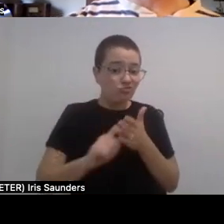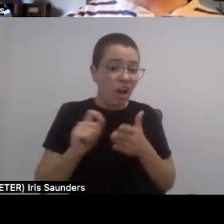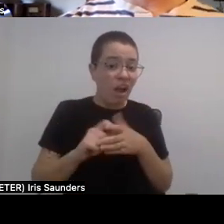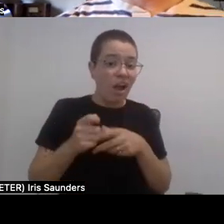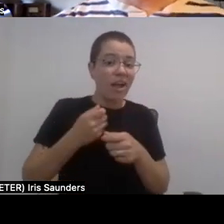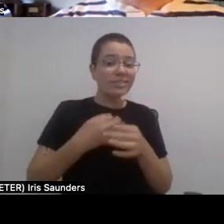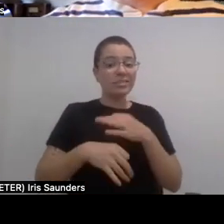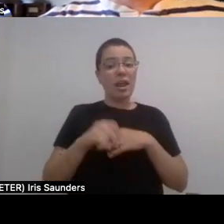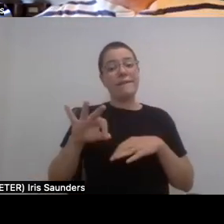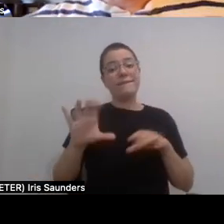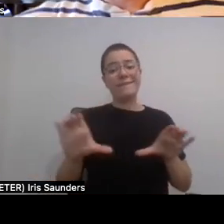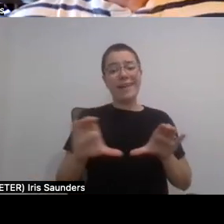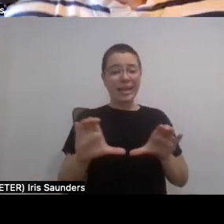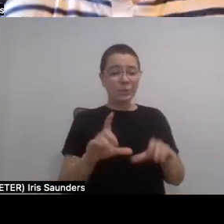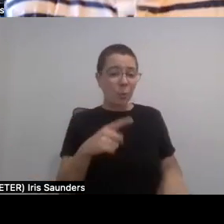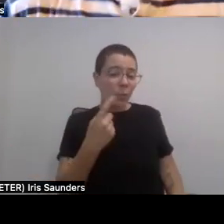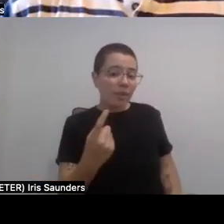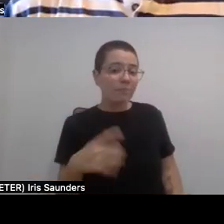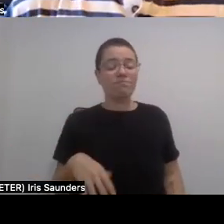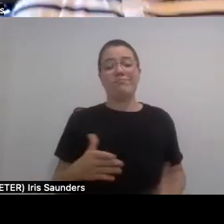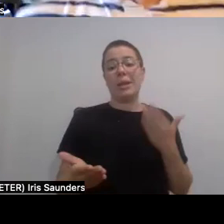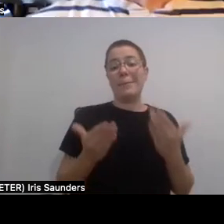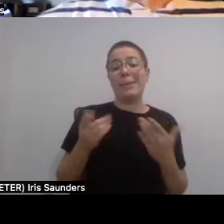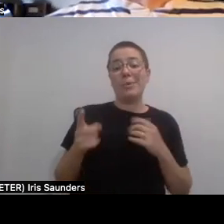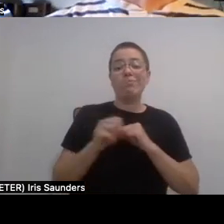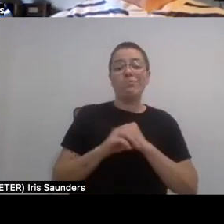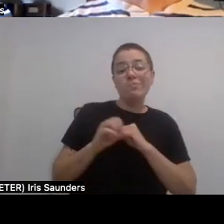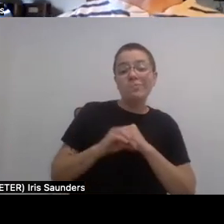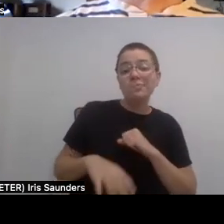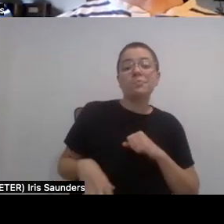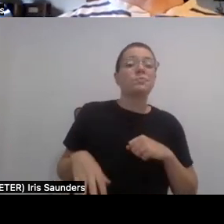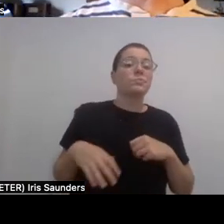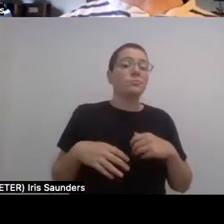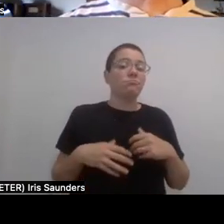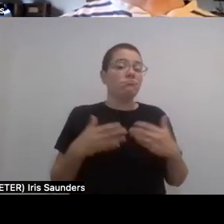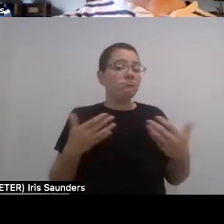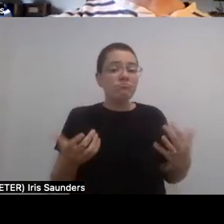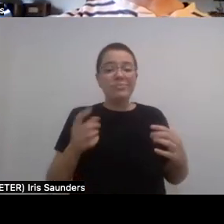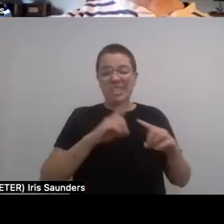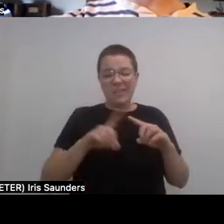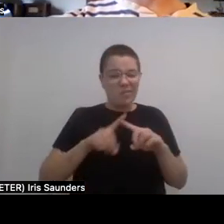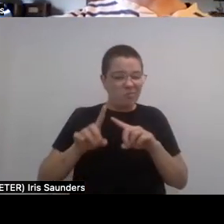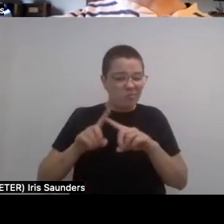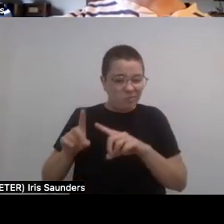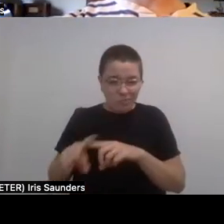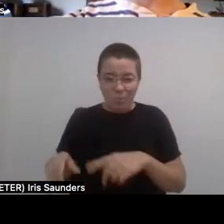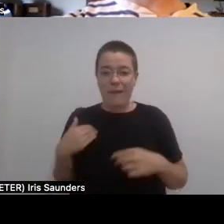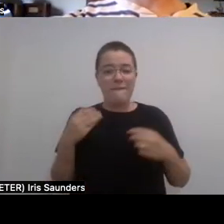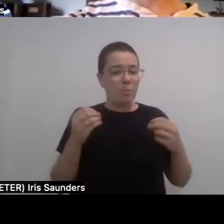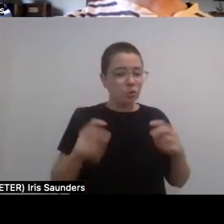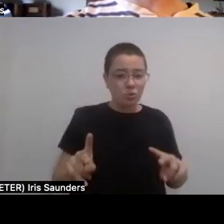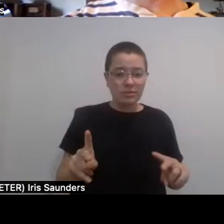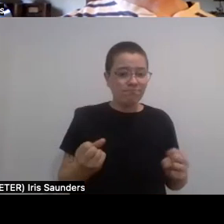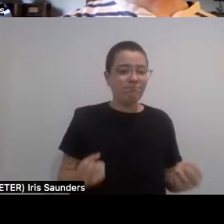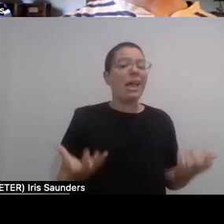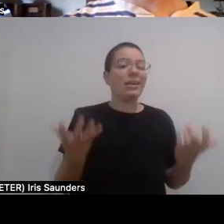Or maybe you need to learn how to produce as well. Or maybe, you know, all these other fields and there's opportunity in all those